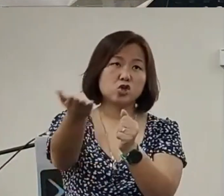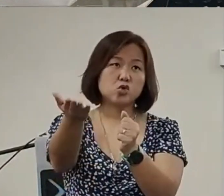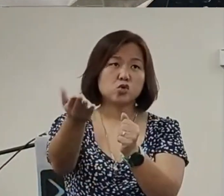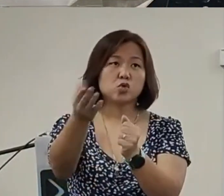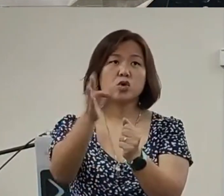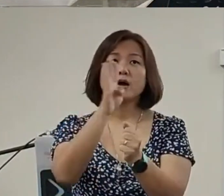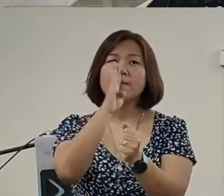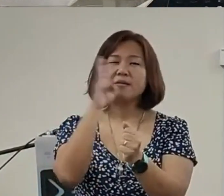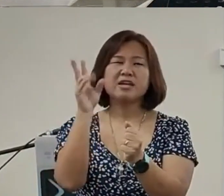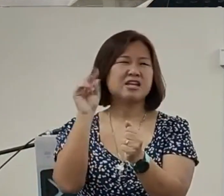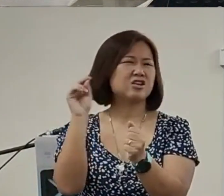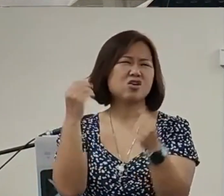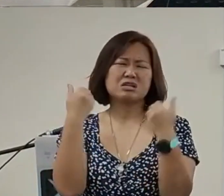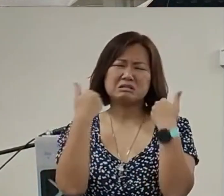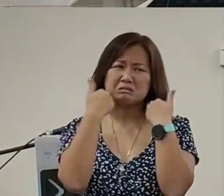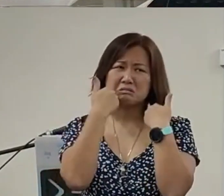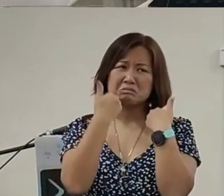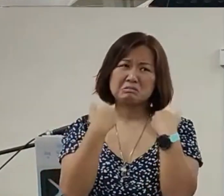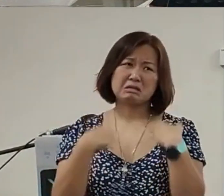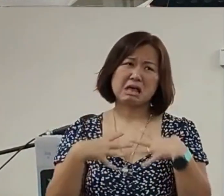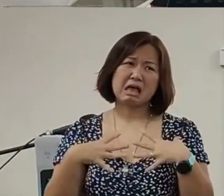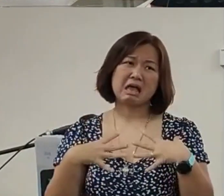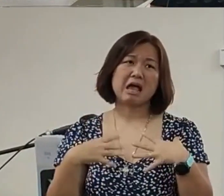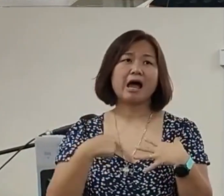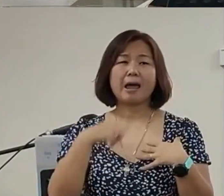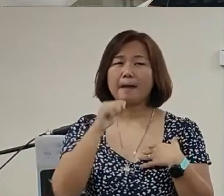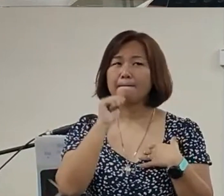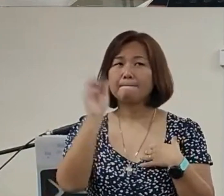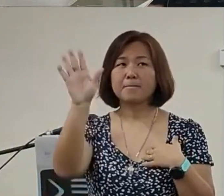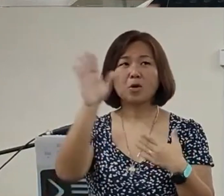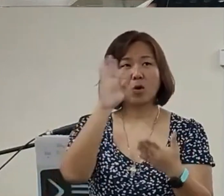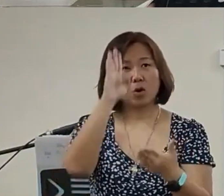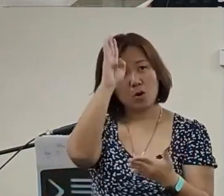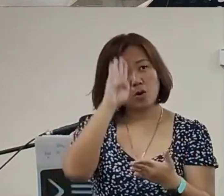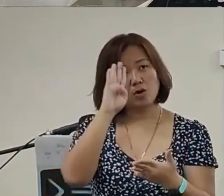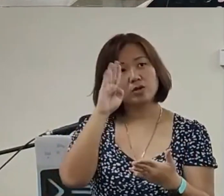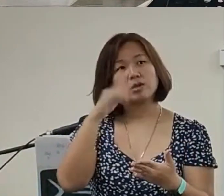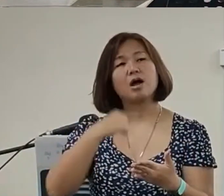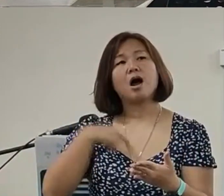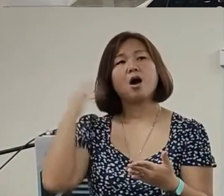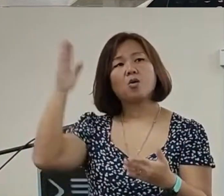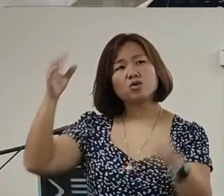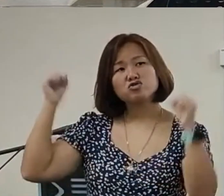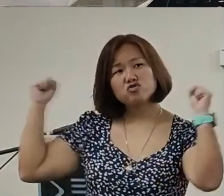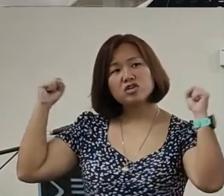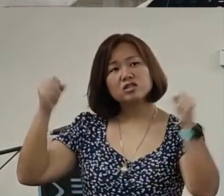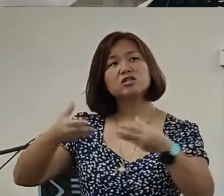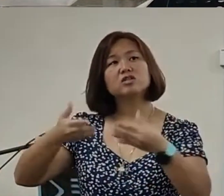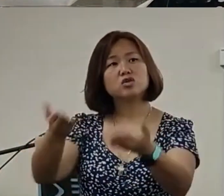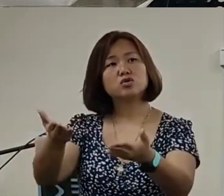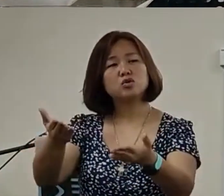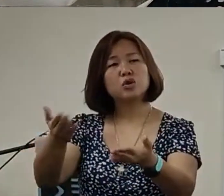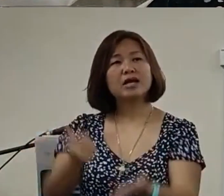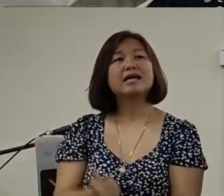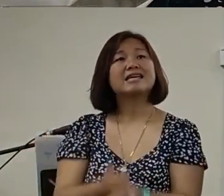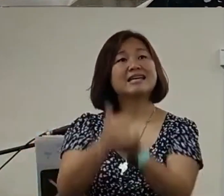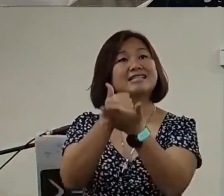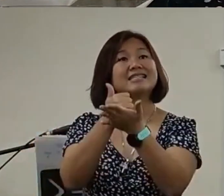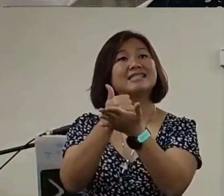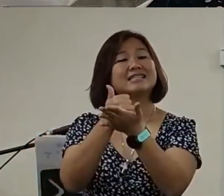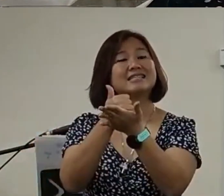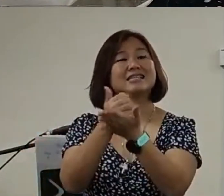with you be not dismayed for I am your God I will strengthen you